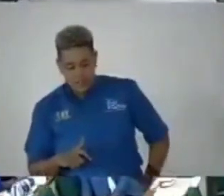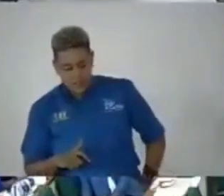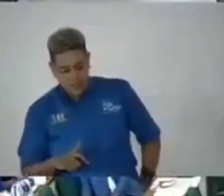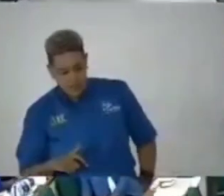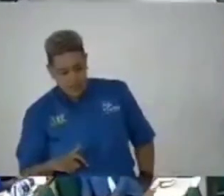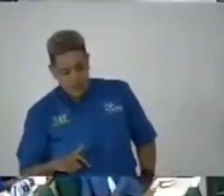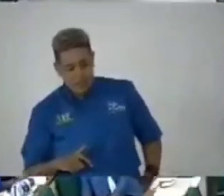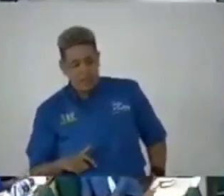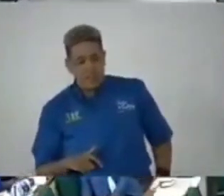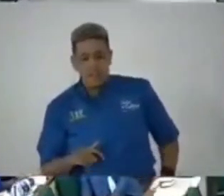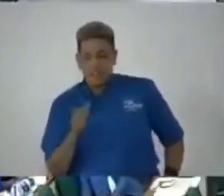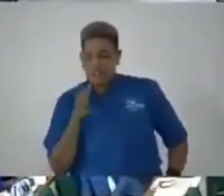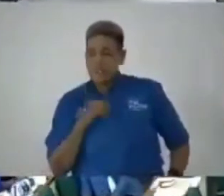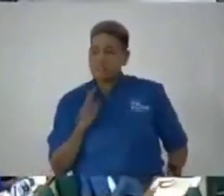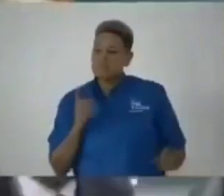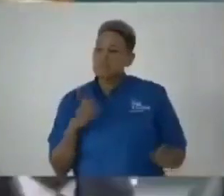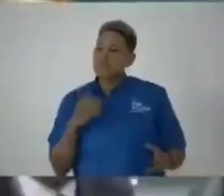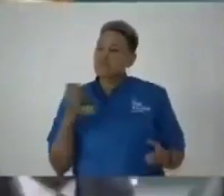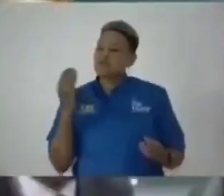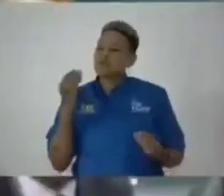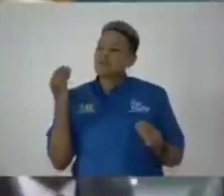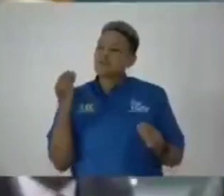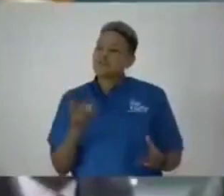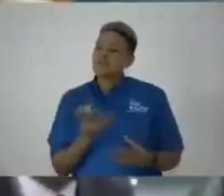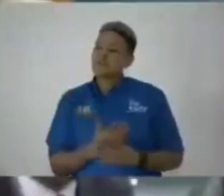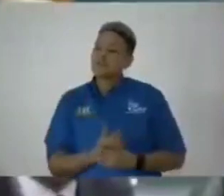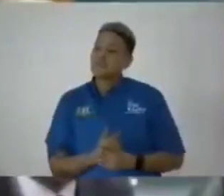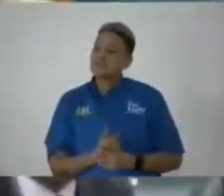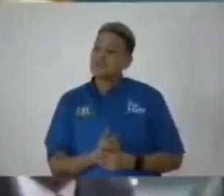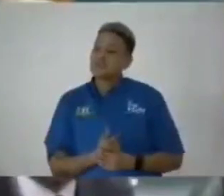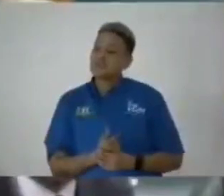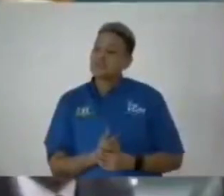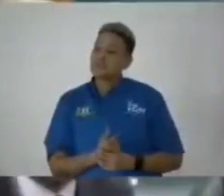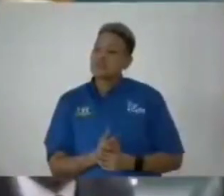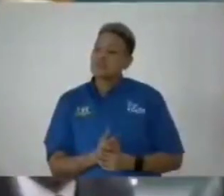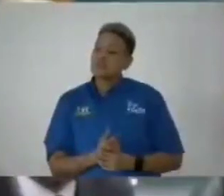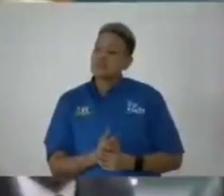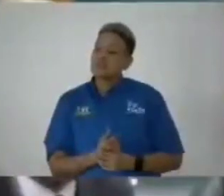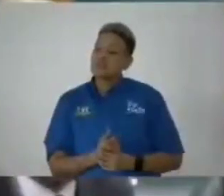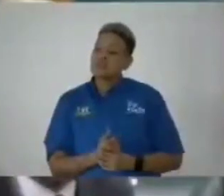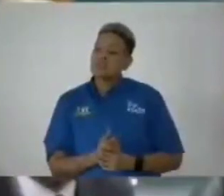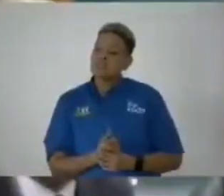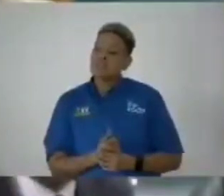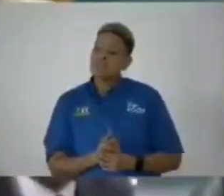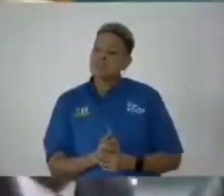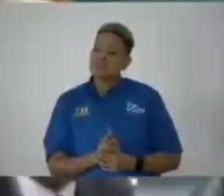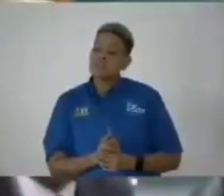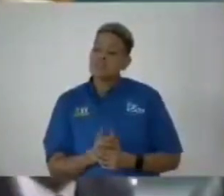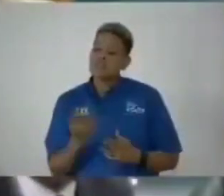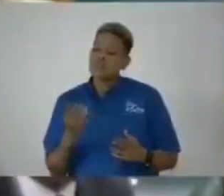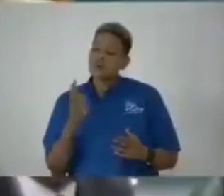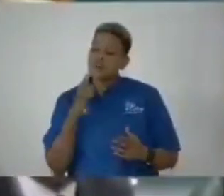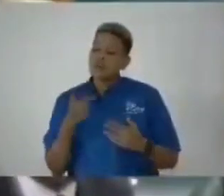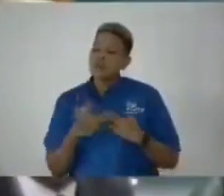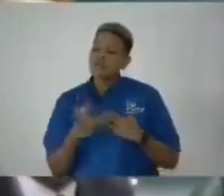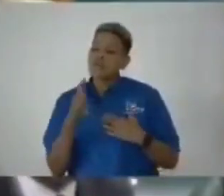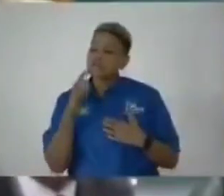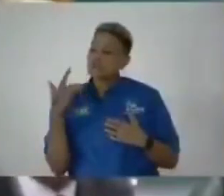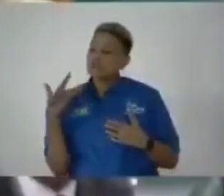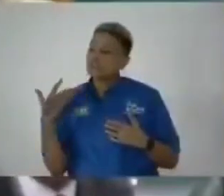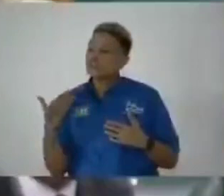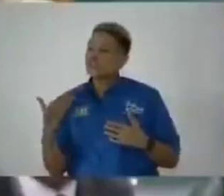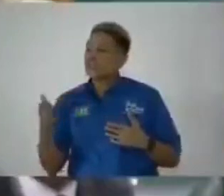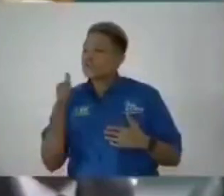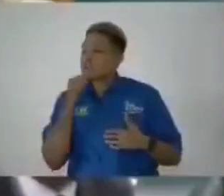Right. So, Madam Speaker, want to say that what I refer to is a trend that is associated with the